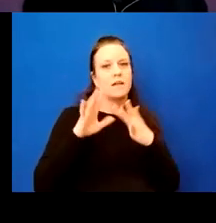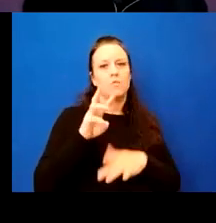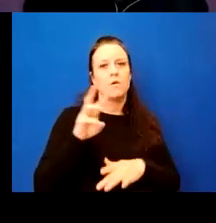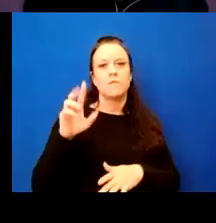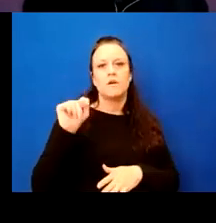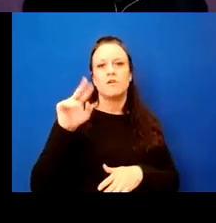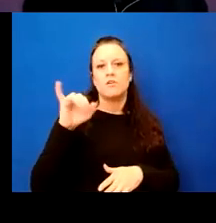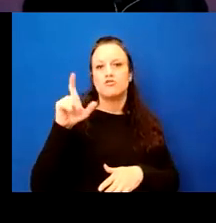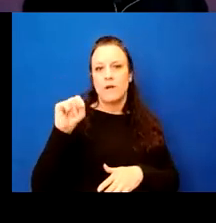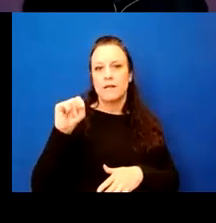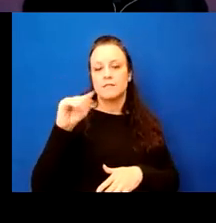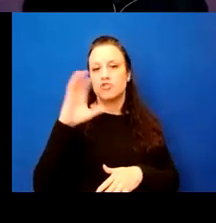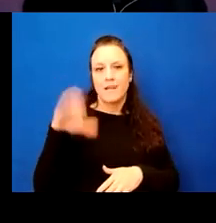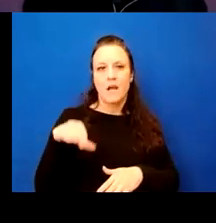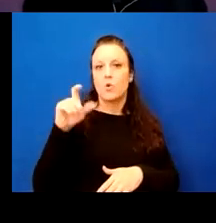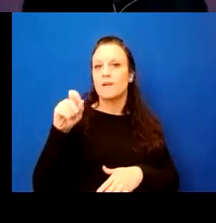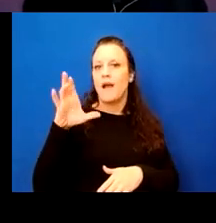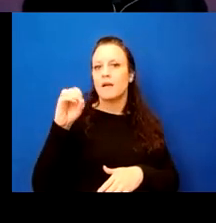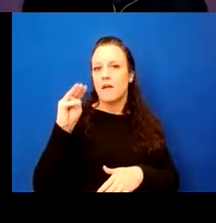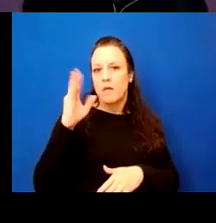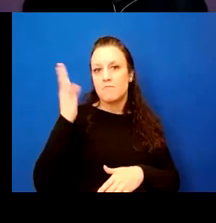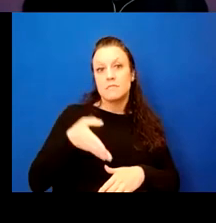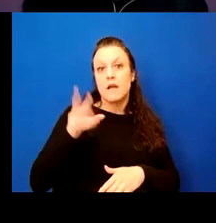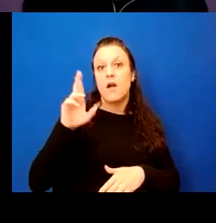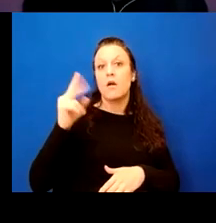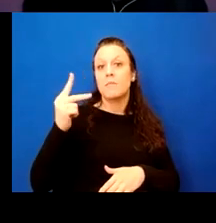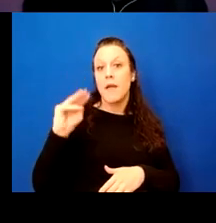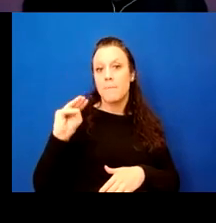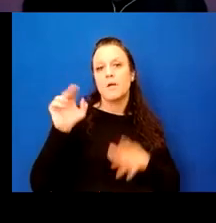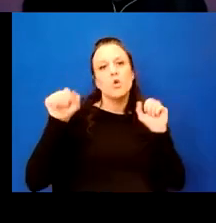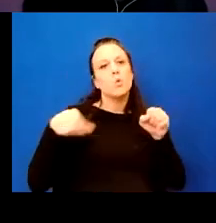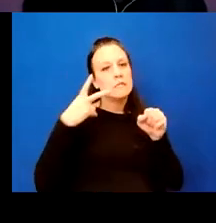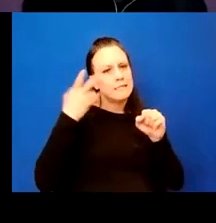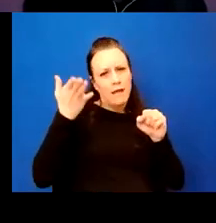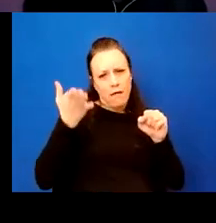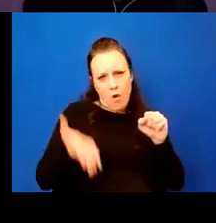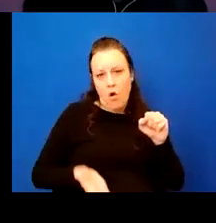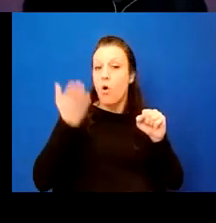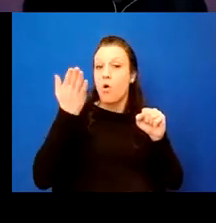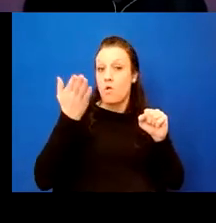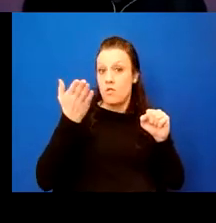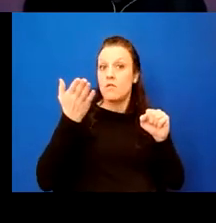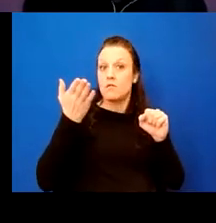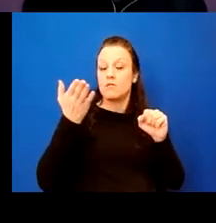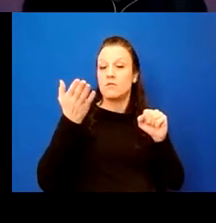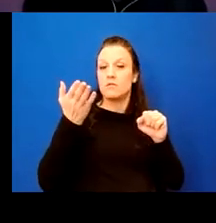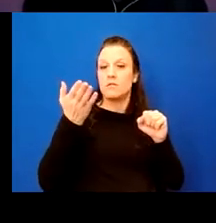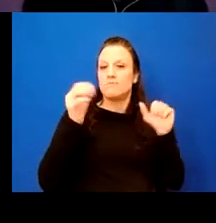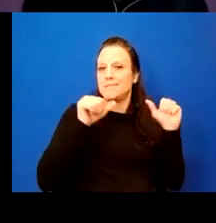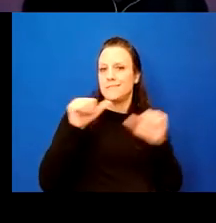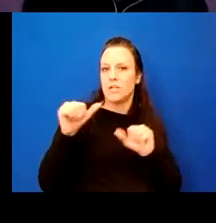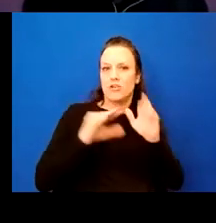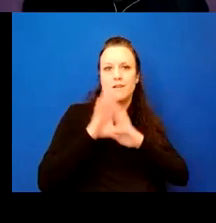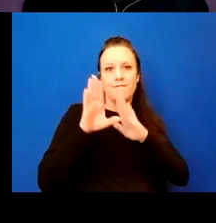transit chicago.com forward slash RPM. You can see all of the, the, uh, potential